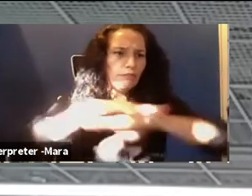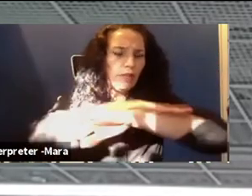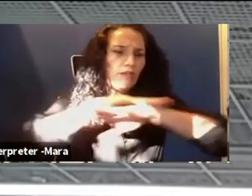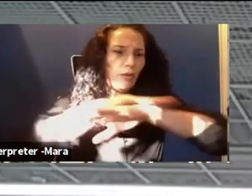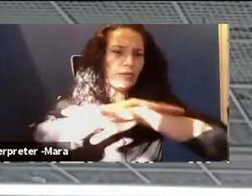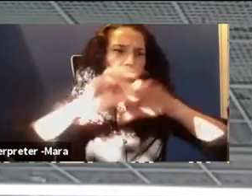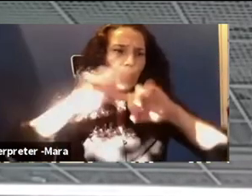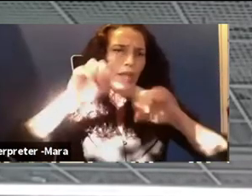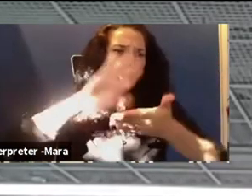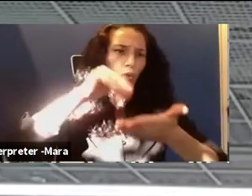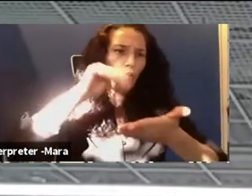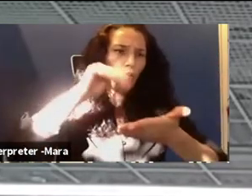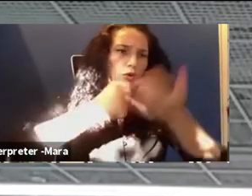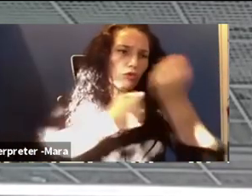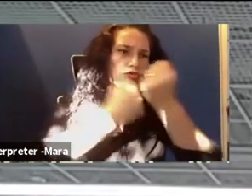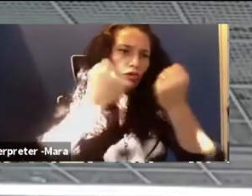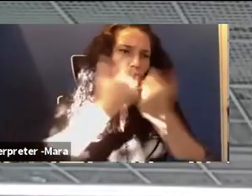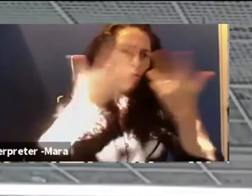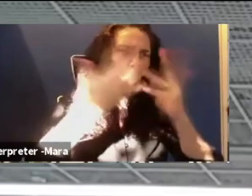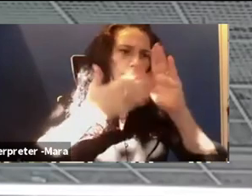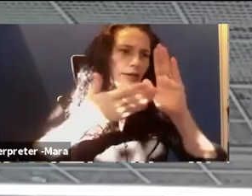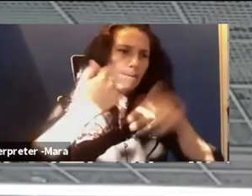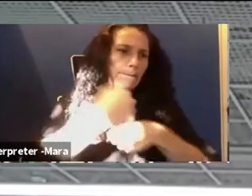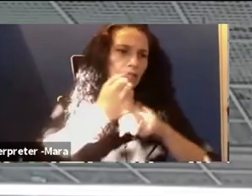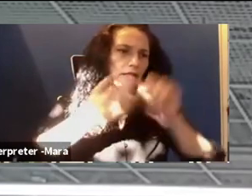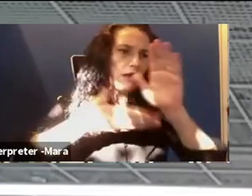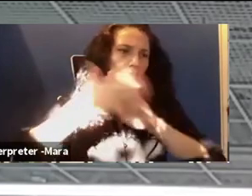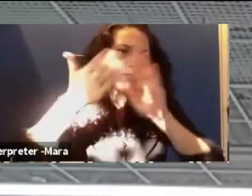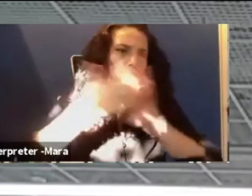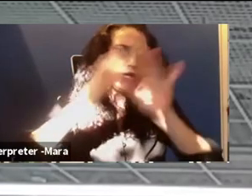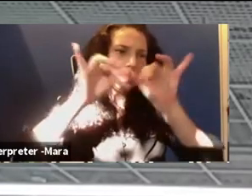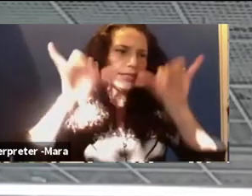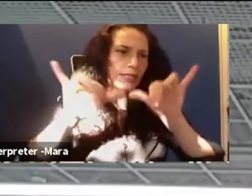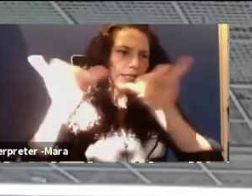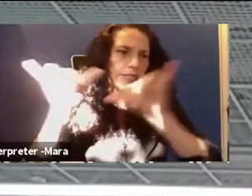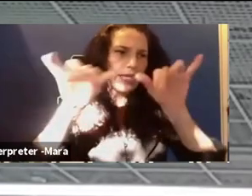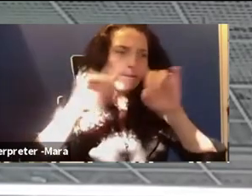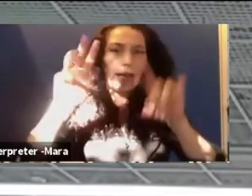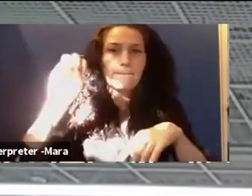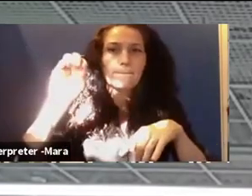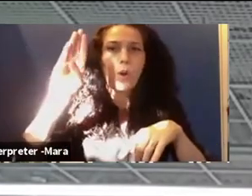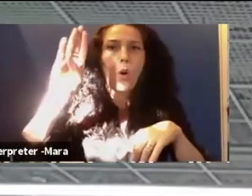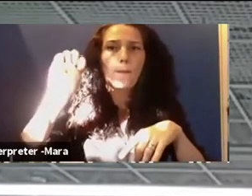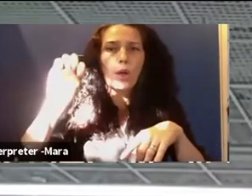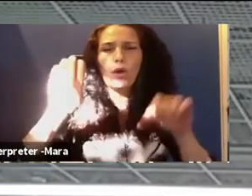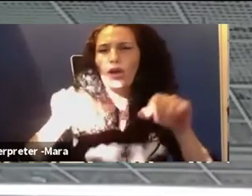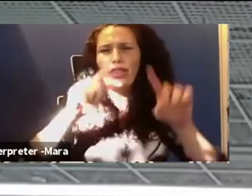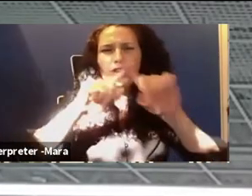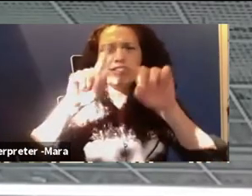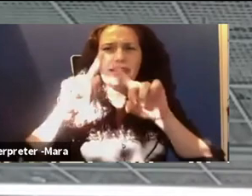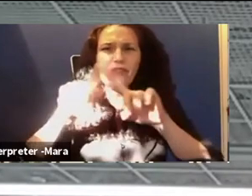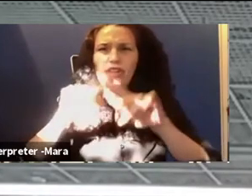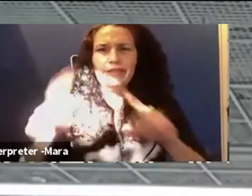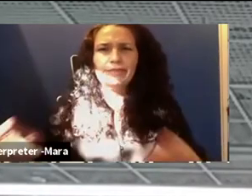what makes an operating system is the same. However, with mobile, with people doing almost all their stuff